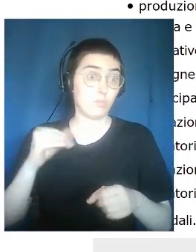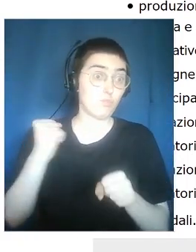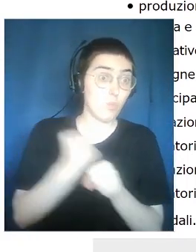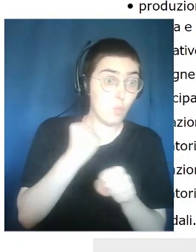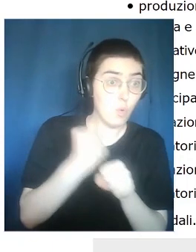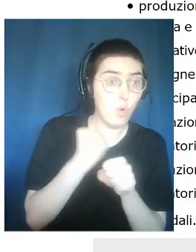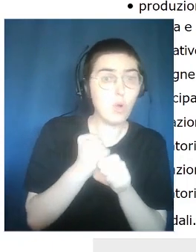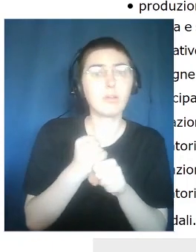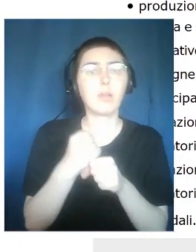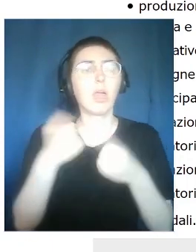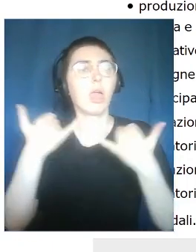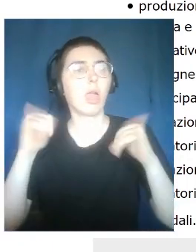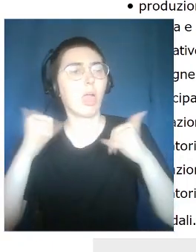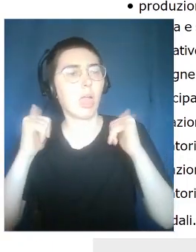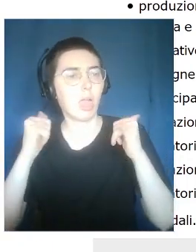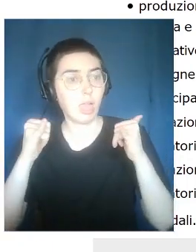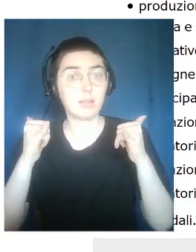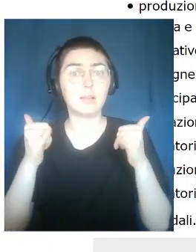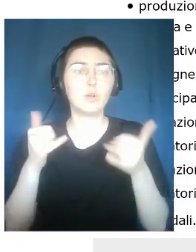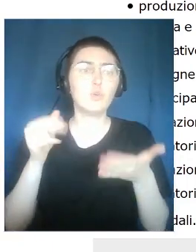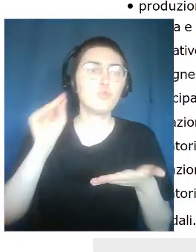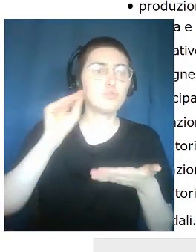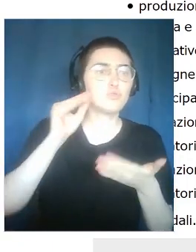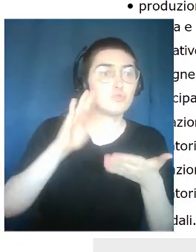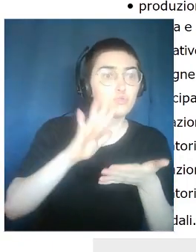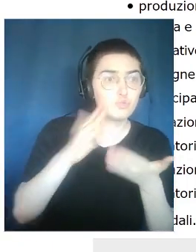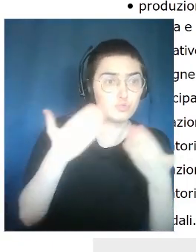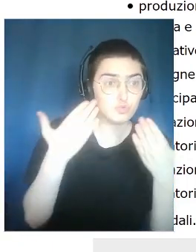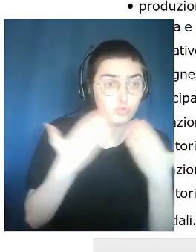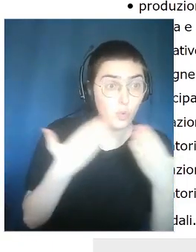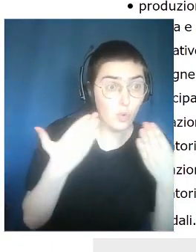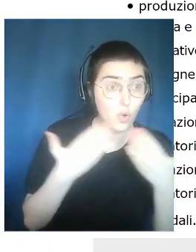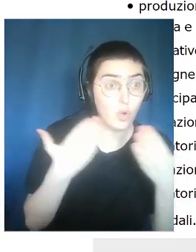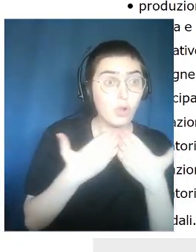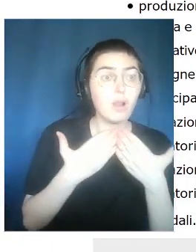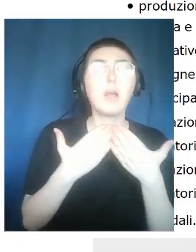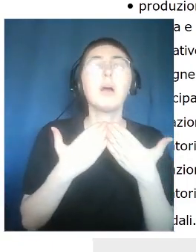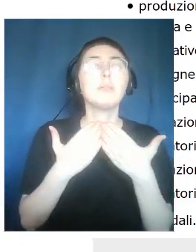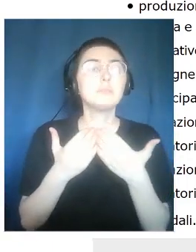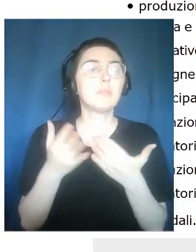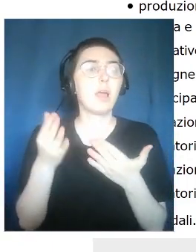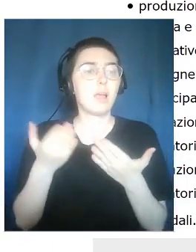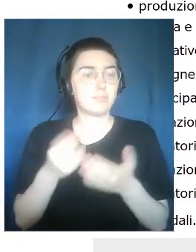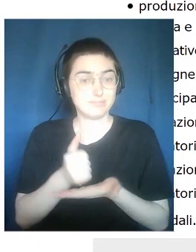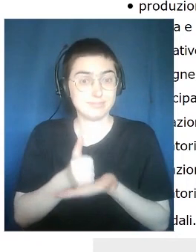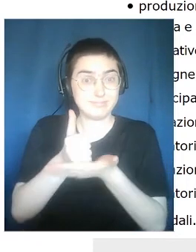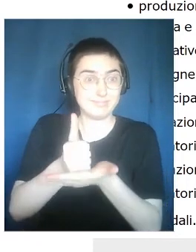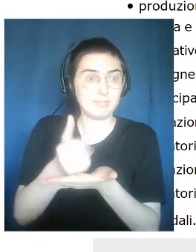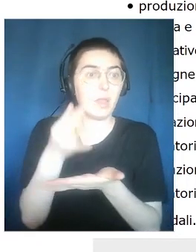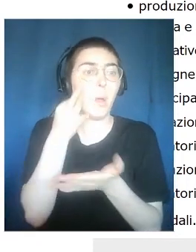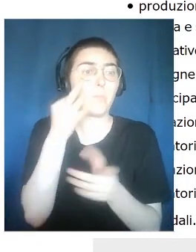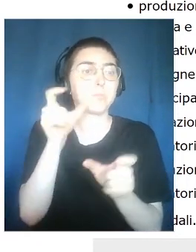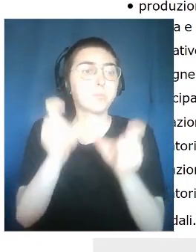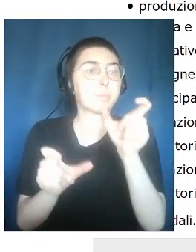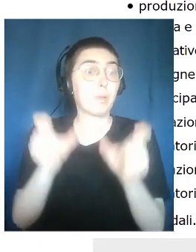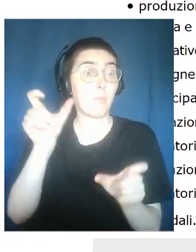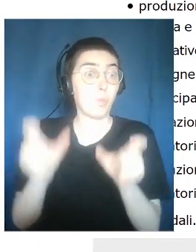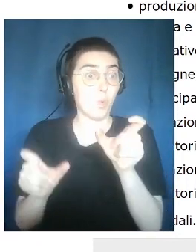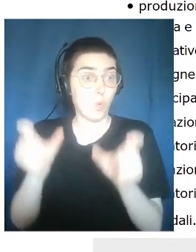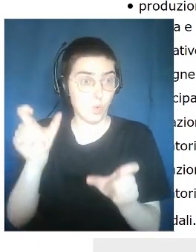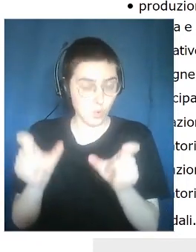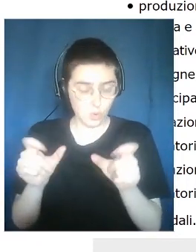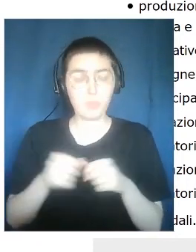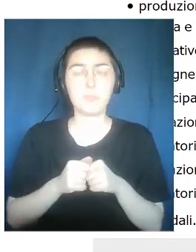technicians, teachers, educators, social operators and workers in different social, educational, humanitarian and